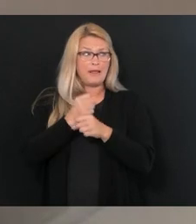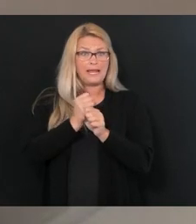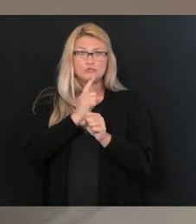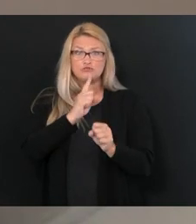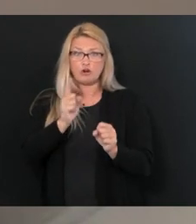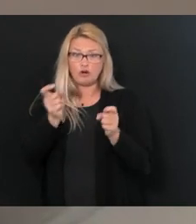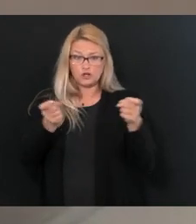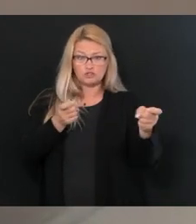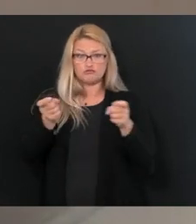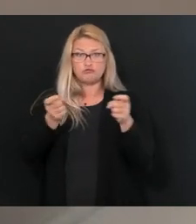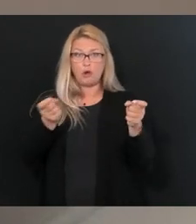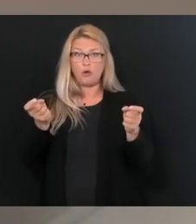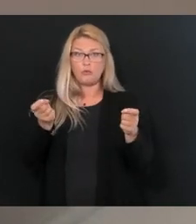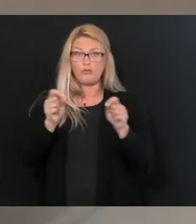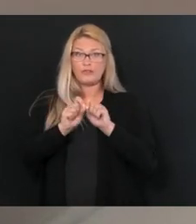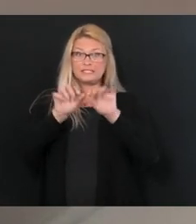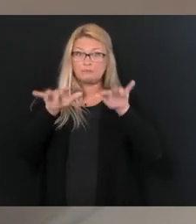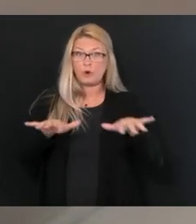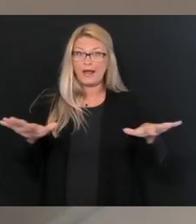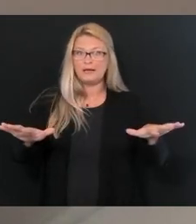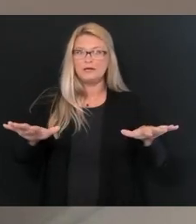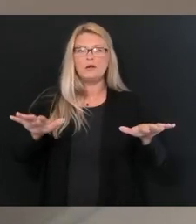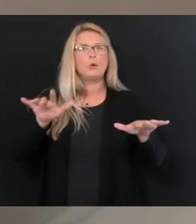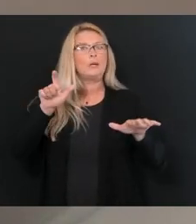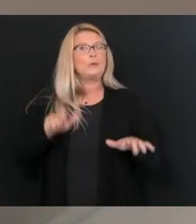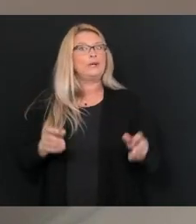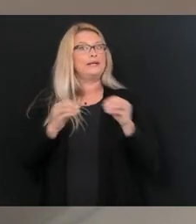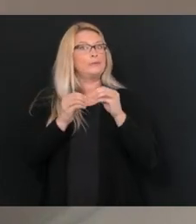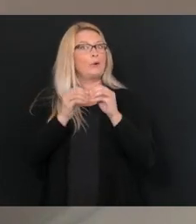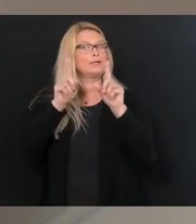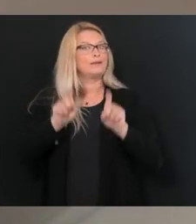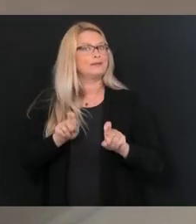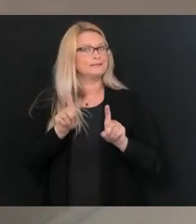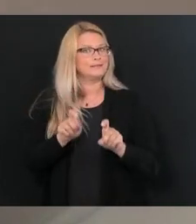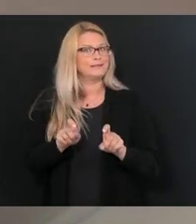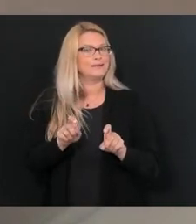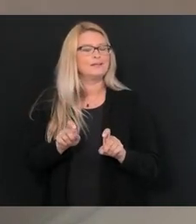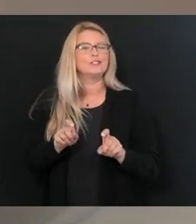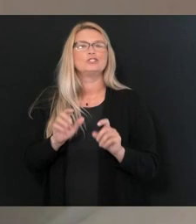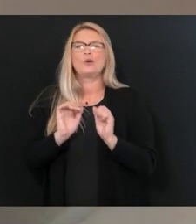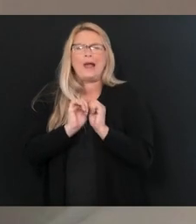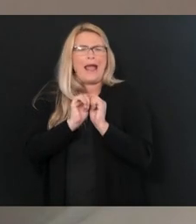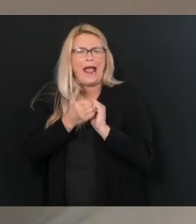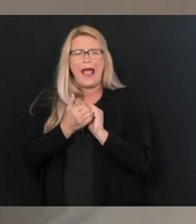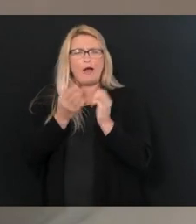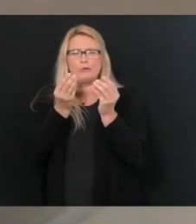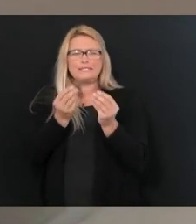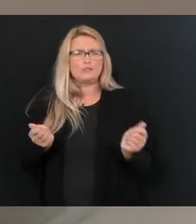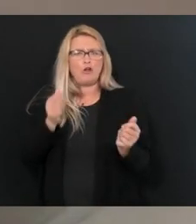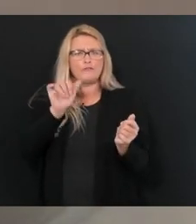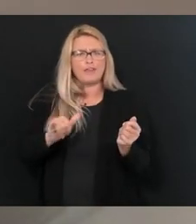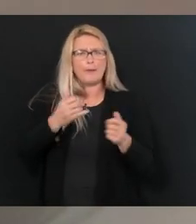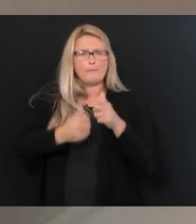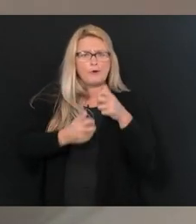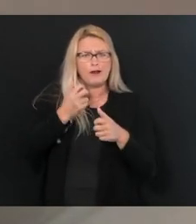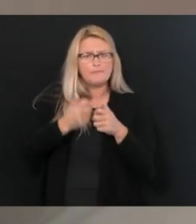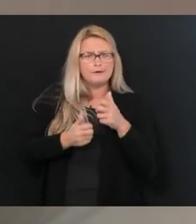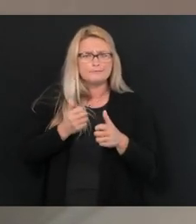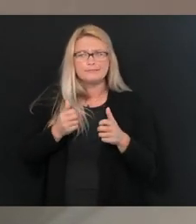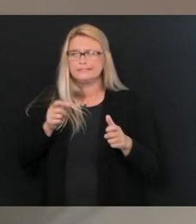spread, is doing a lot of testing. So we needed to try to solve the problem about how we really